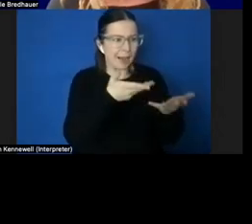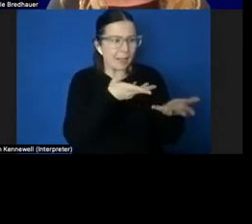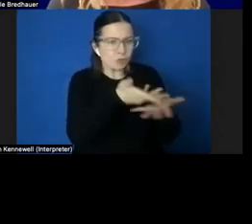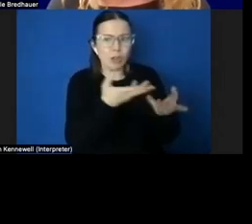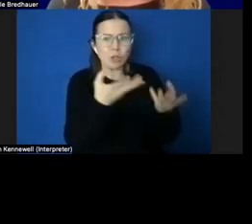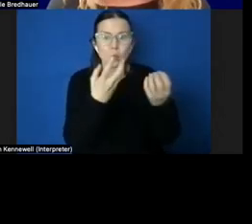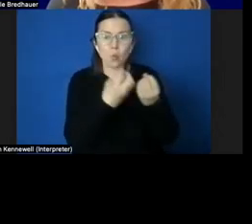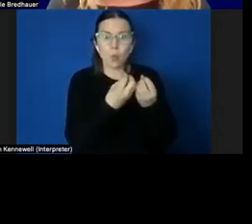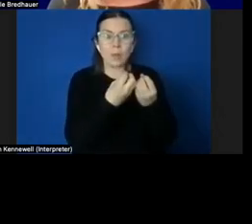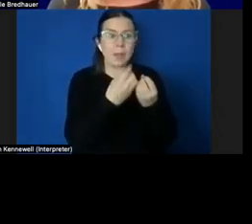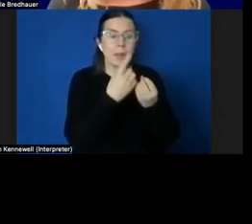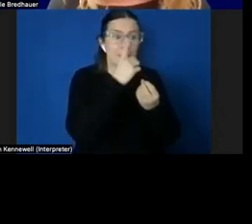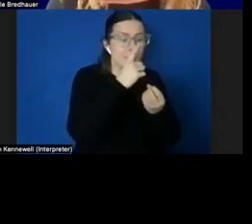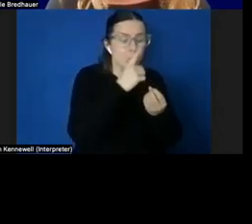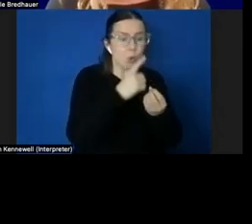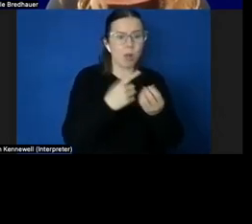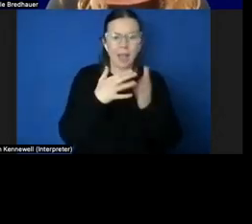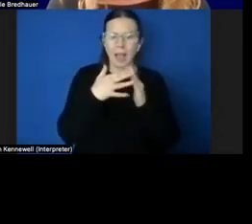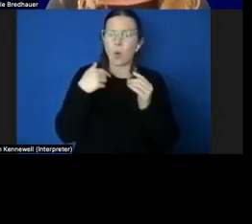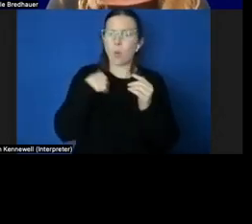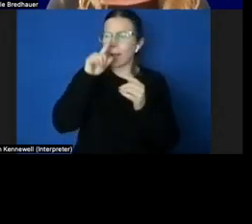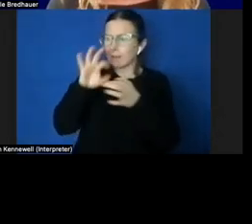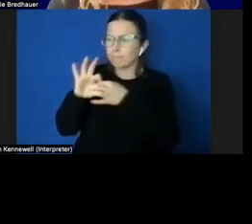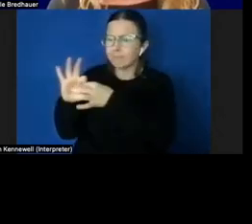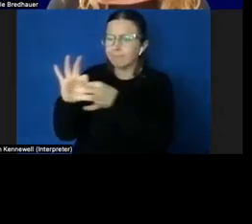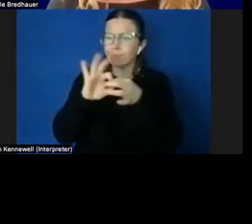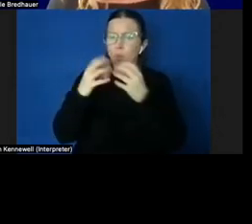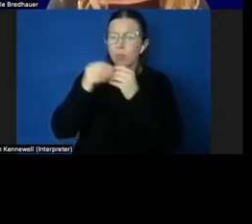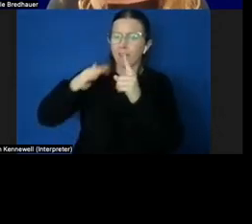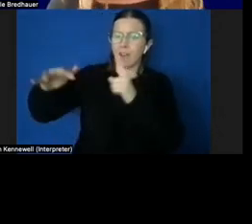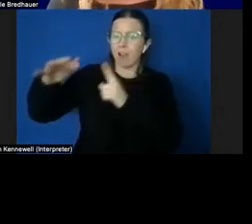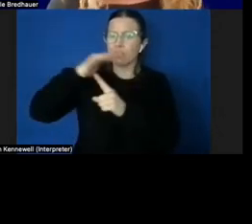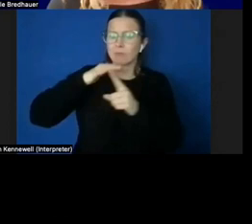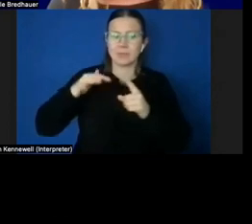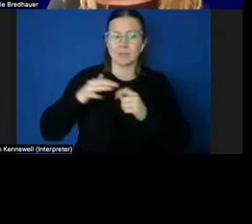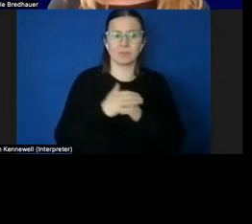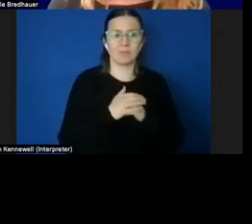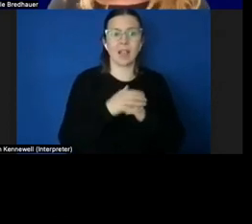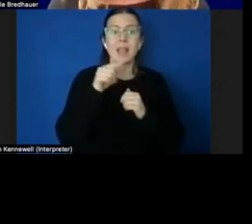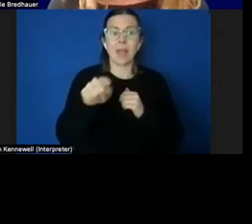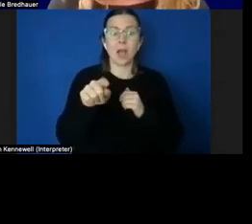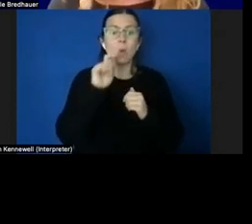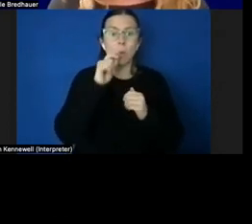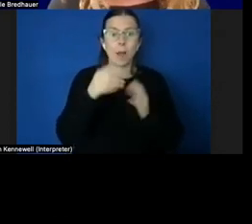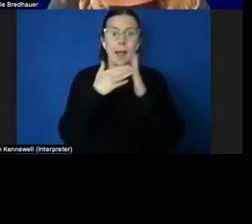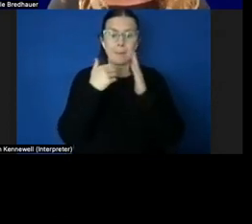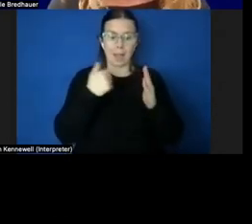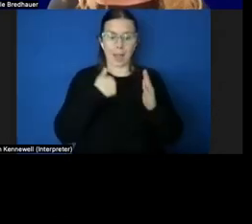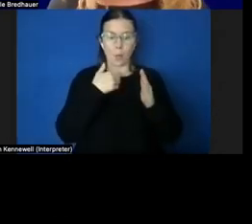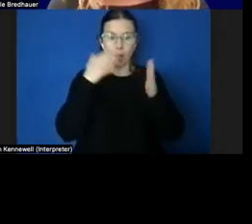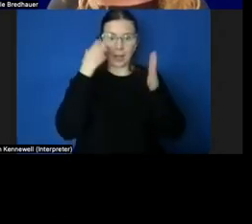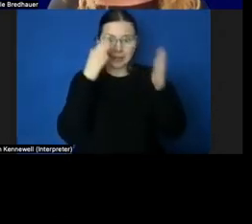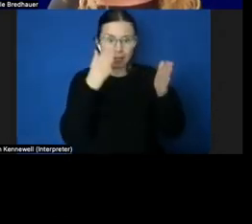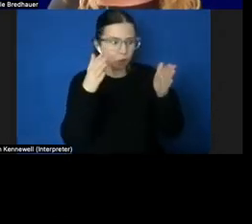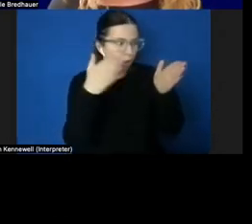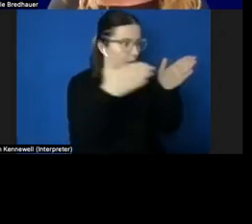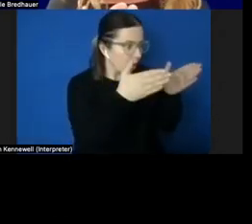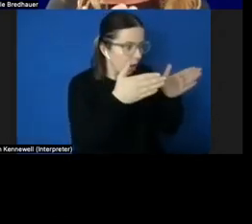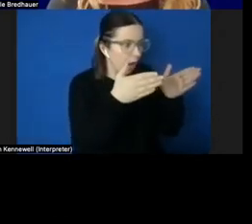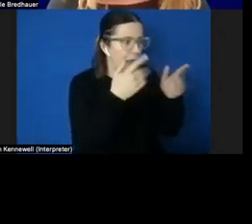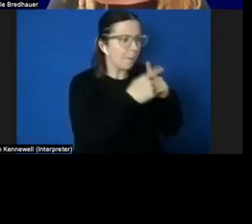environments around us. Sensory information directs our attention and influences our actions.